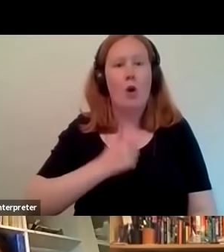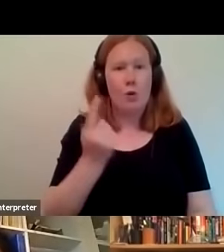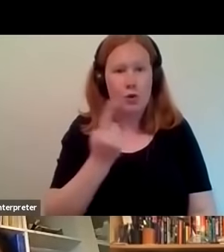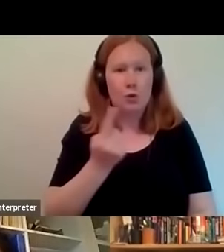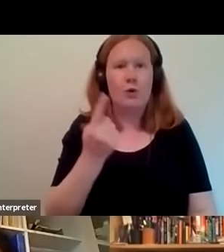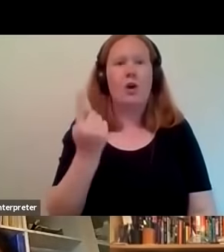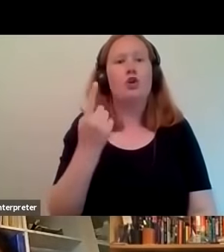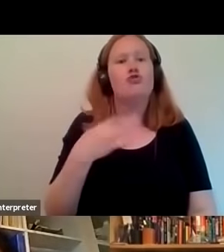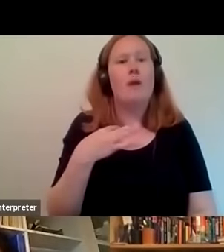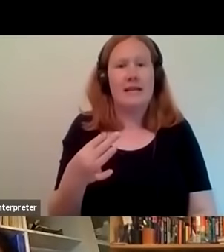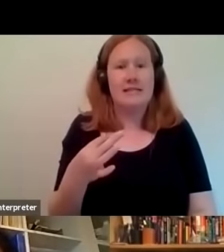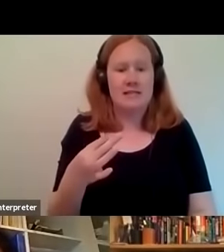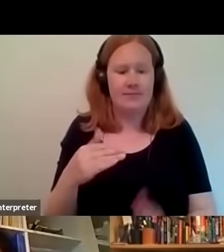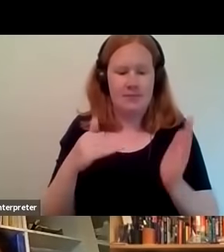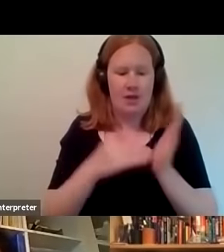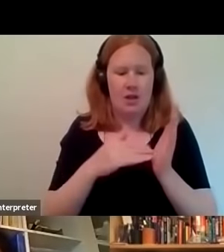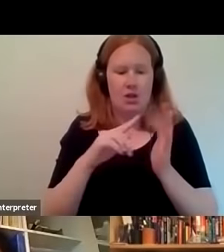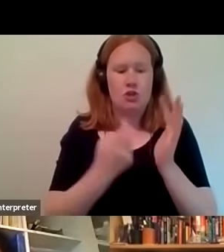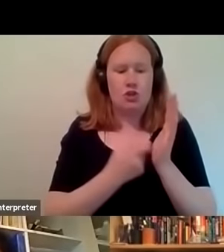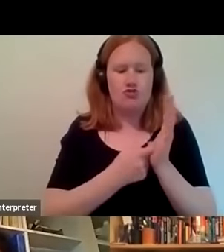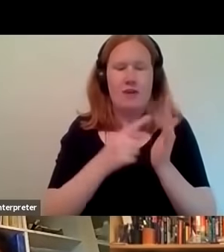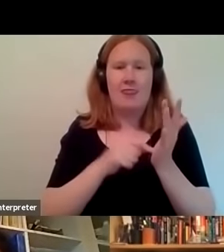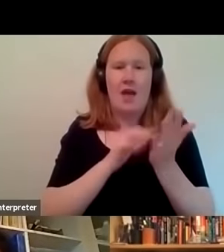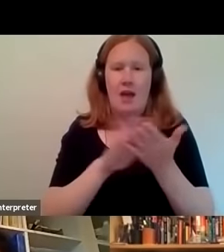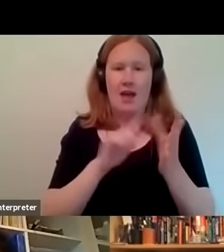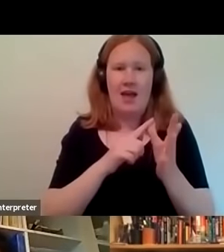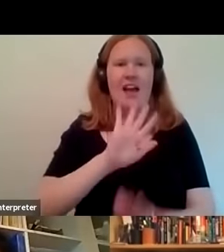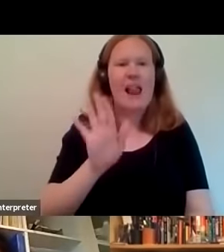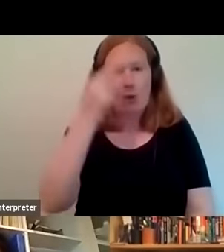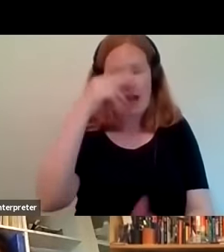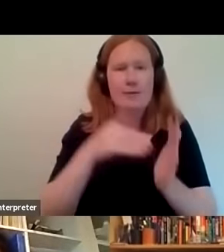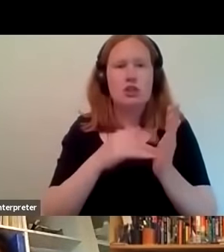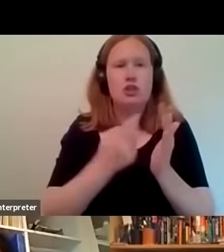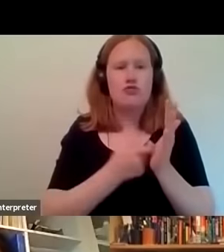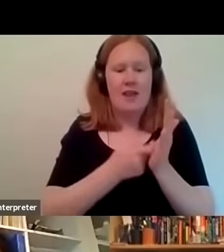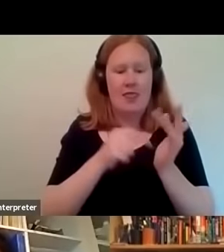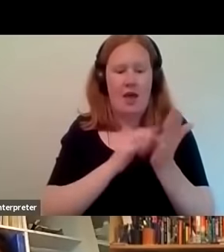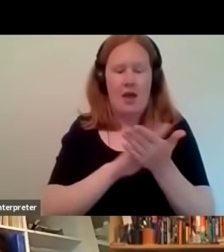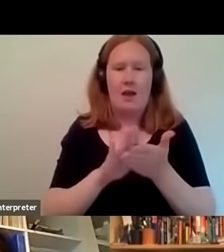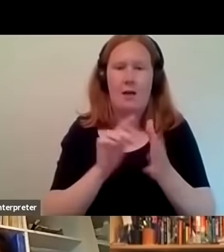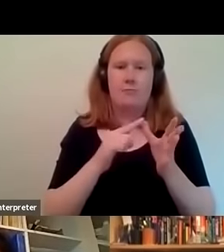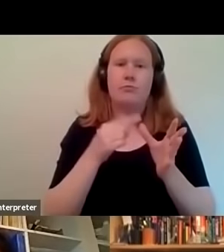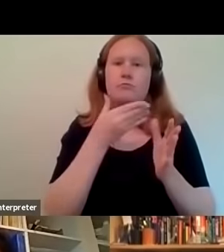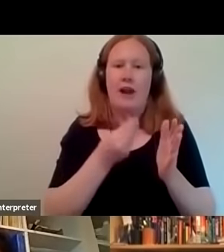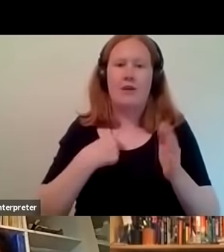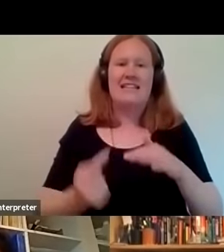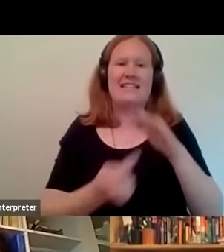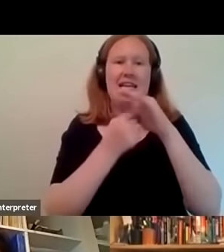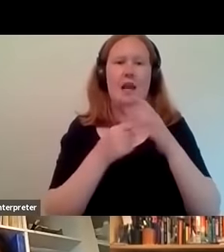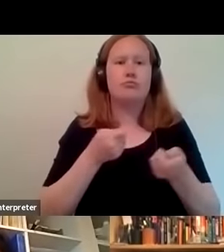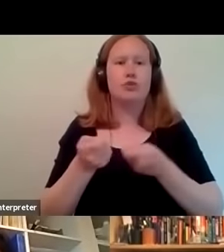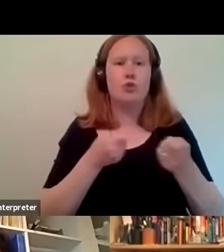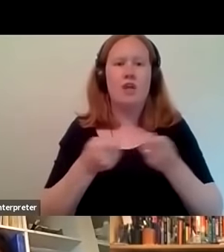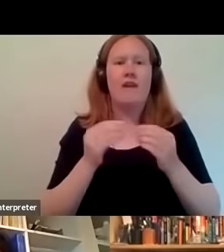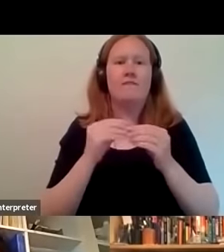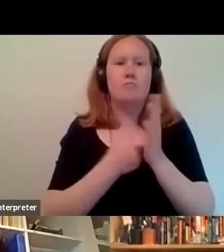representing today Zarita let's start with you hi everyone my name is Zarita Brown I'm senior producer in the Brent 2020 team and leading